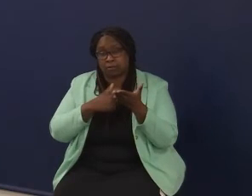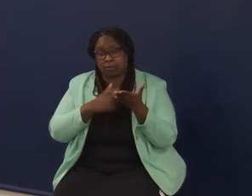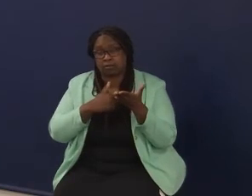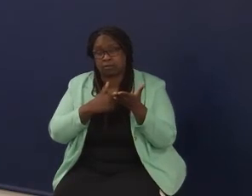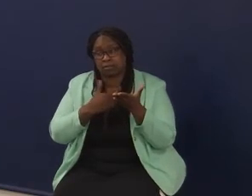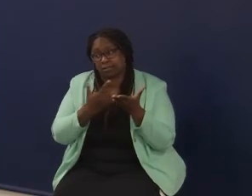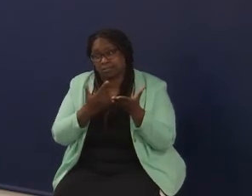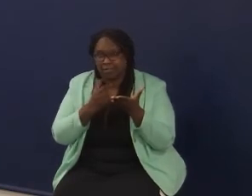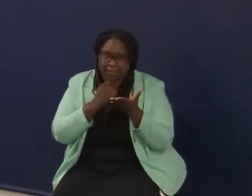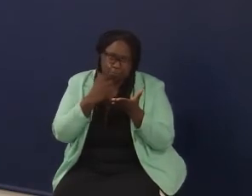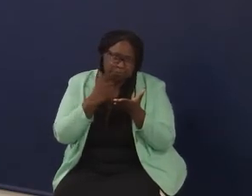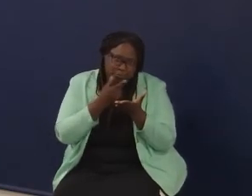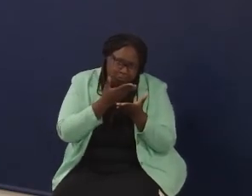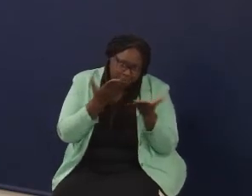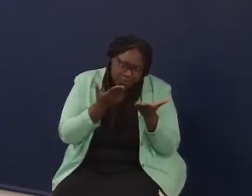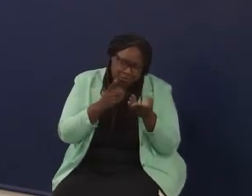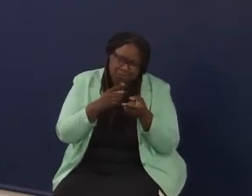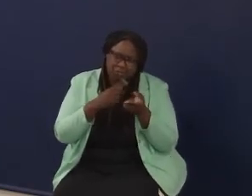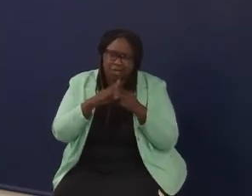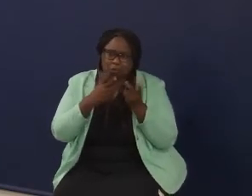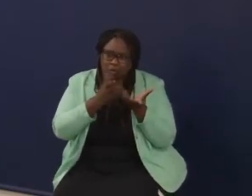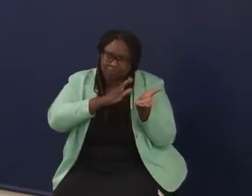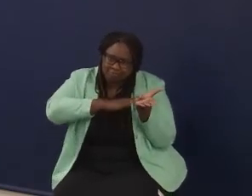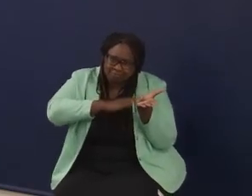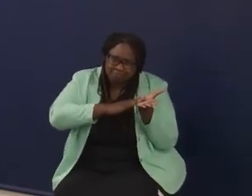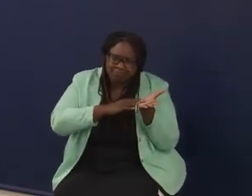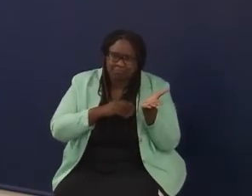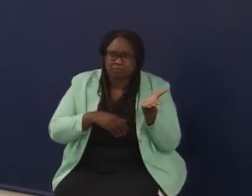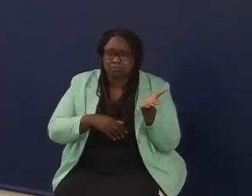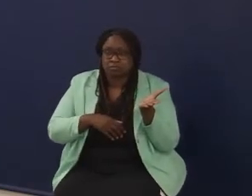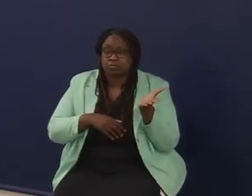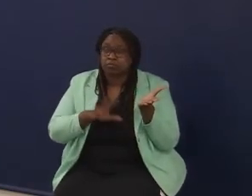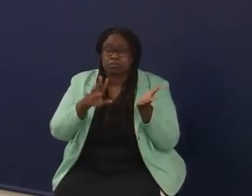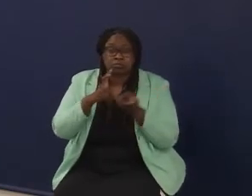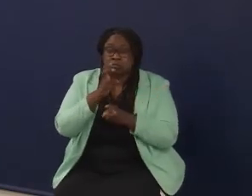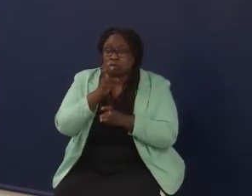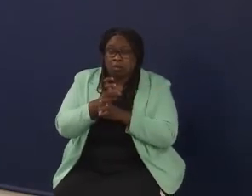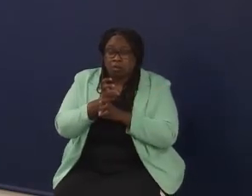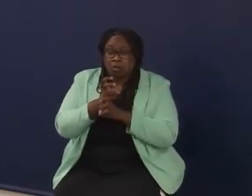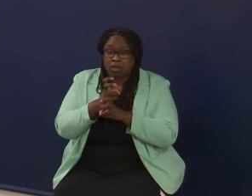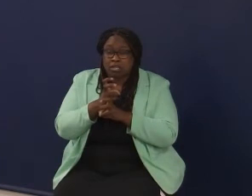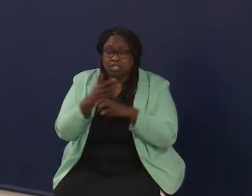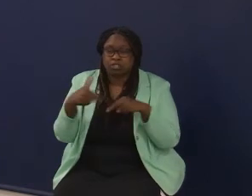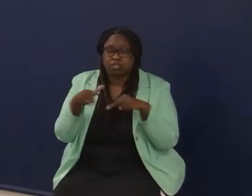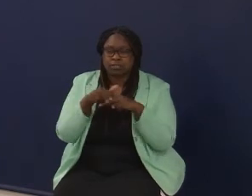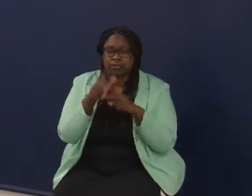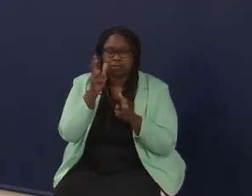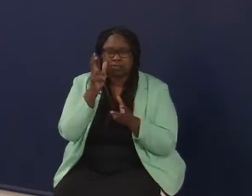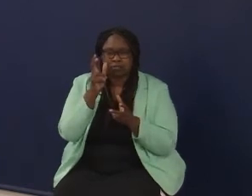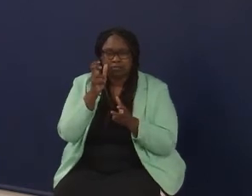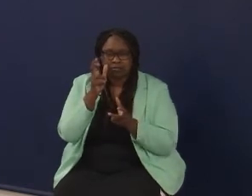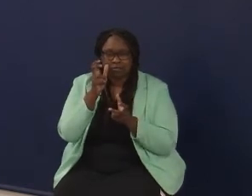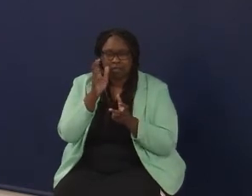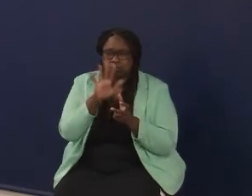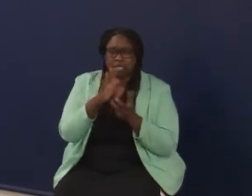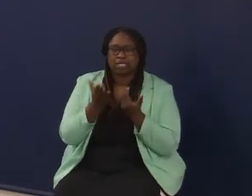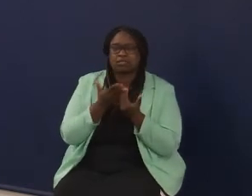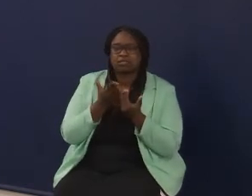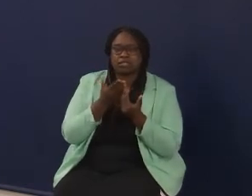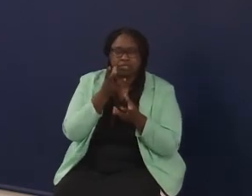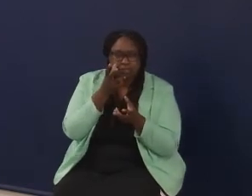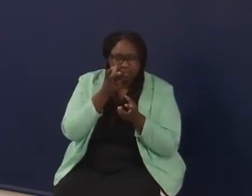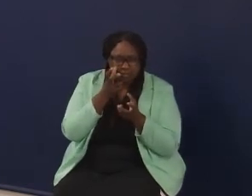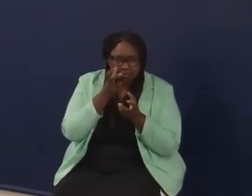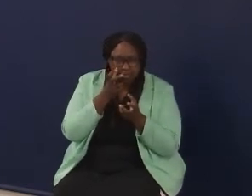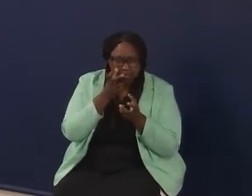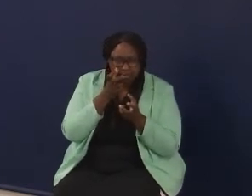Not just because you're in the room, but the thing, the hardest thing is doing the listening, or the easiest thing is doing the listening tour when